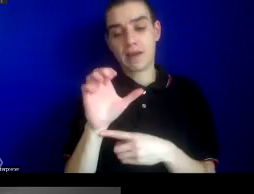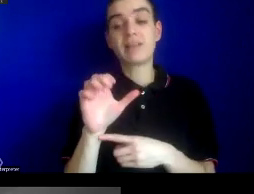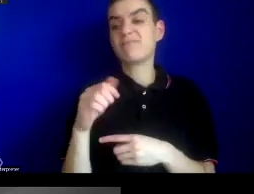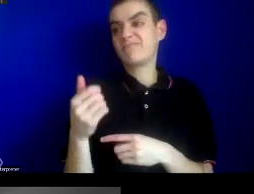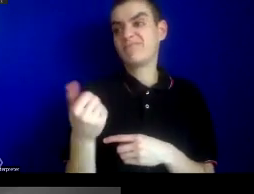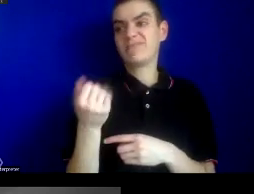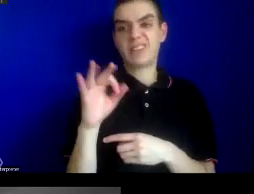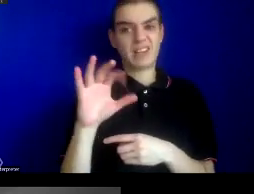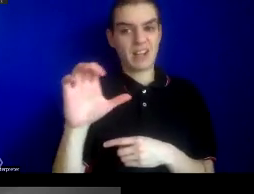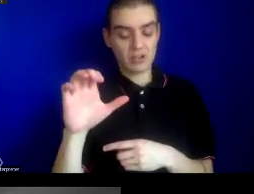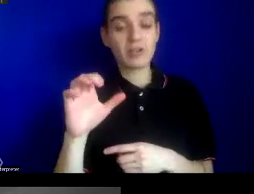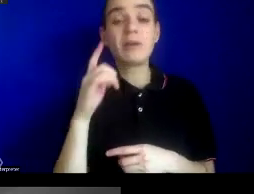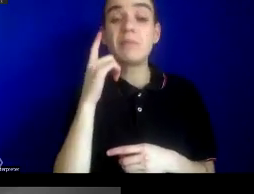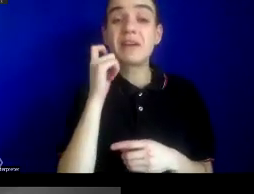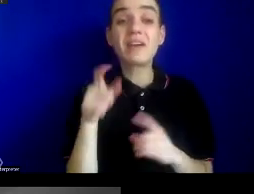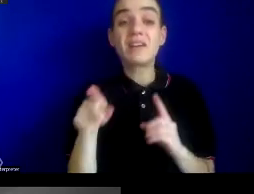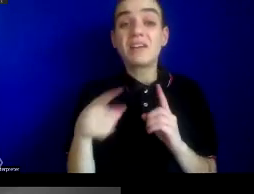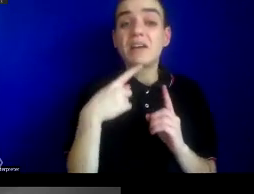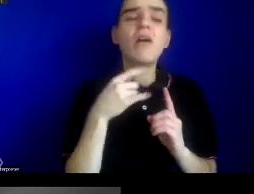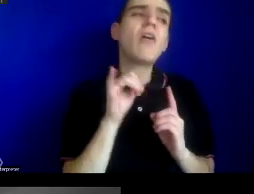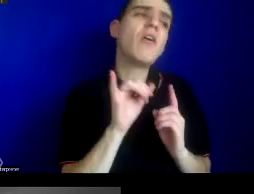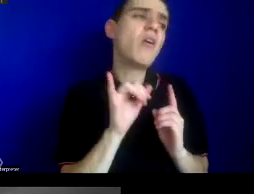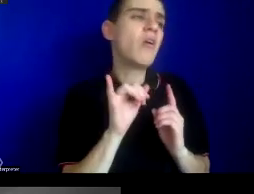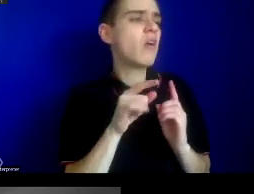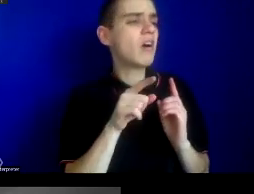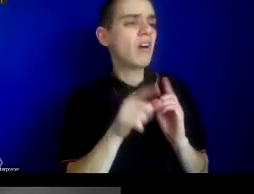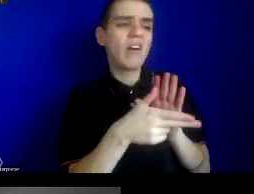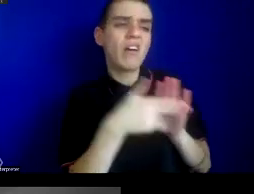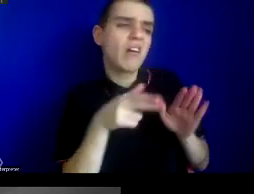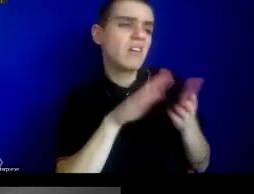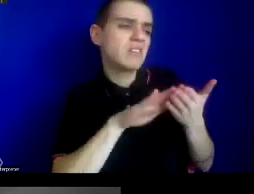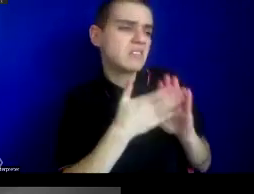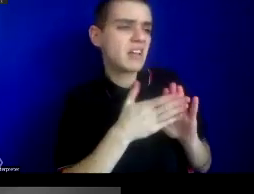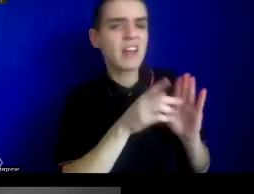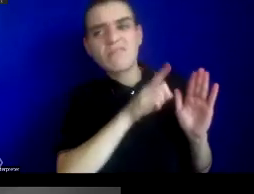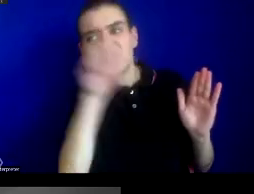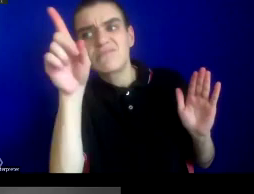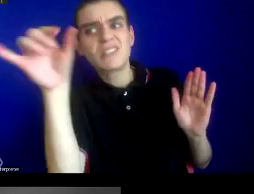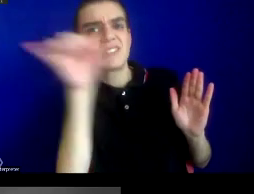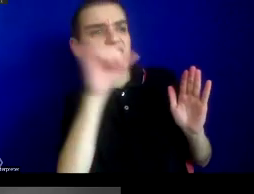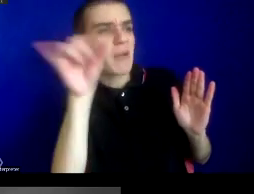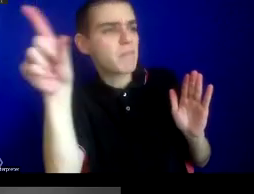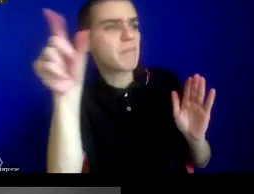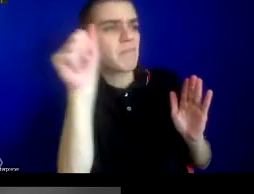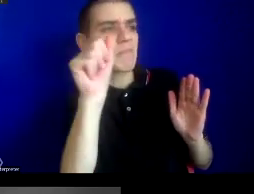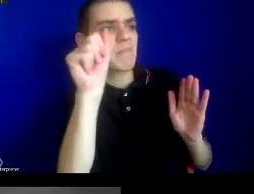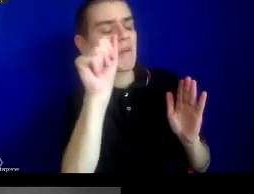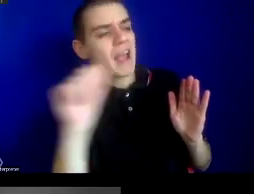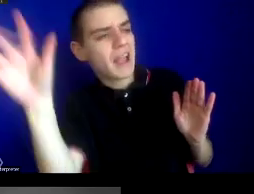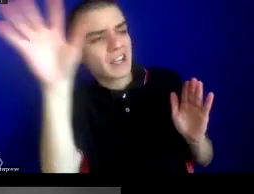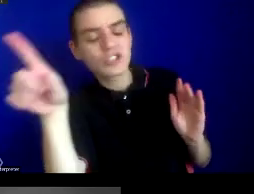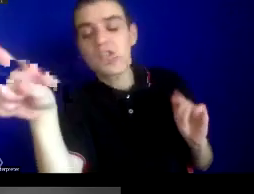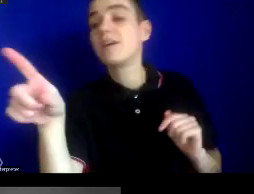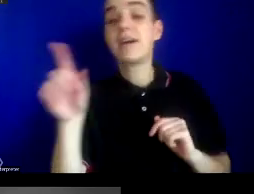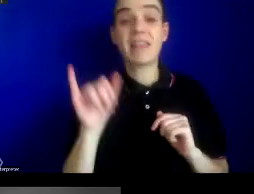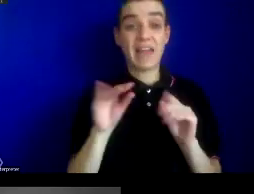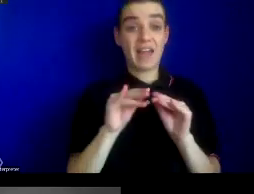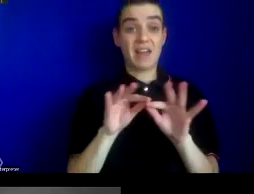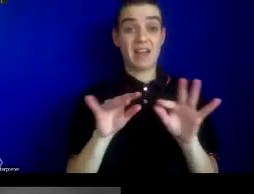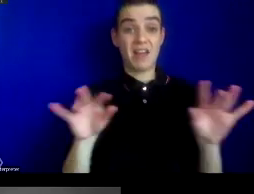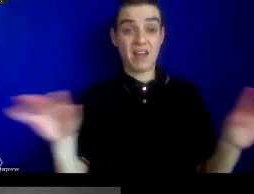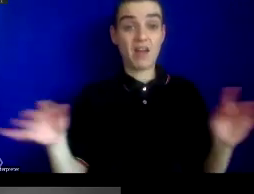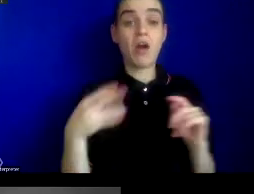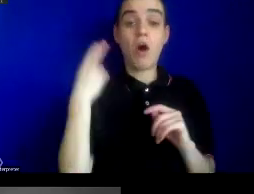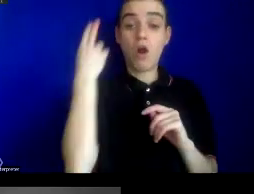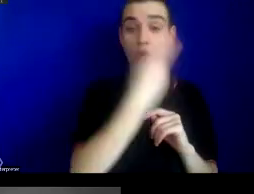that the city would become associated with Asia where the plague was then present. As plague spread in Honolulu and countries around the world closed their